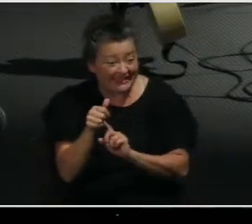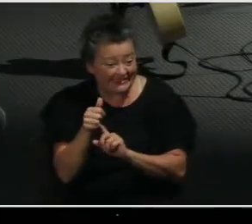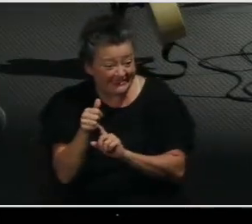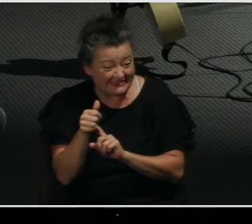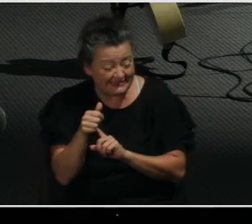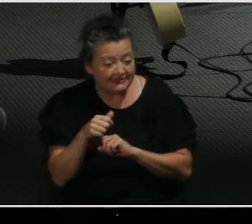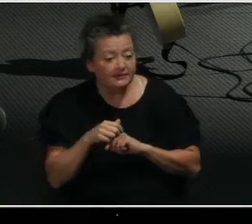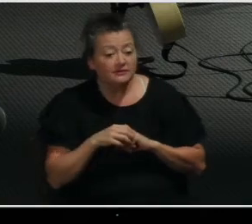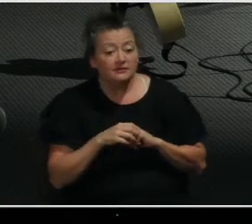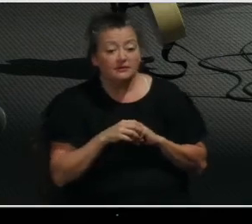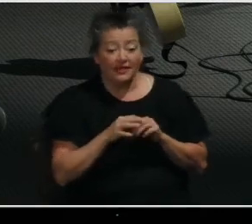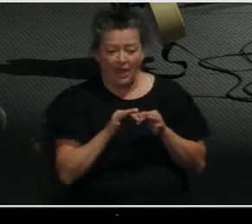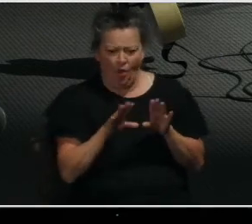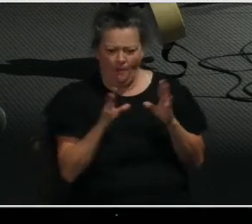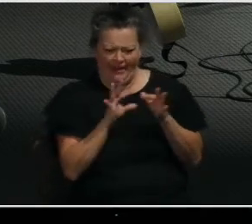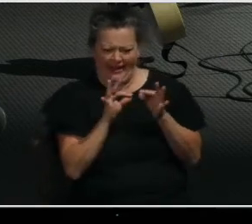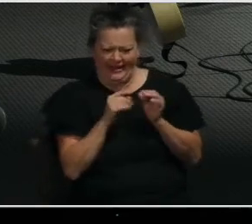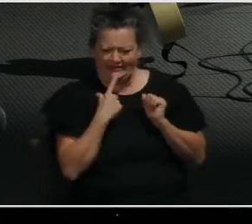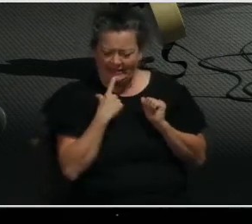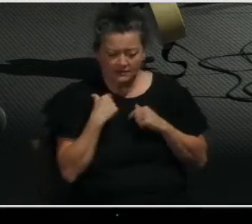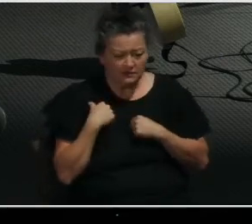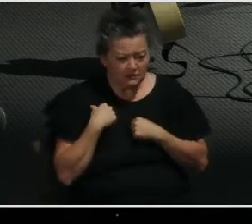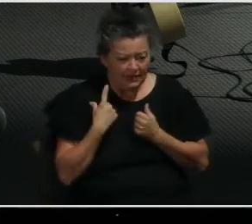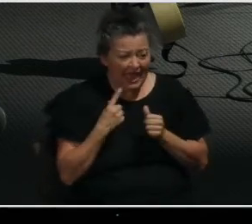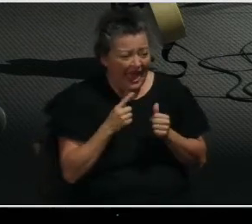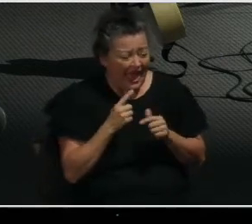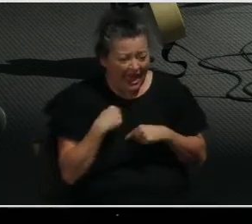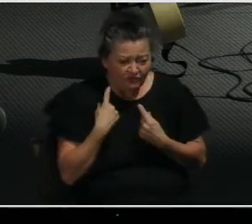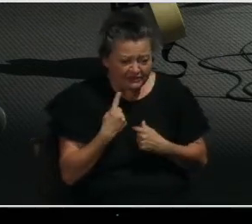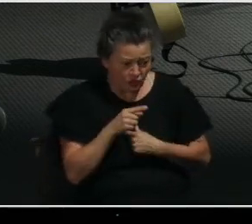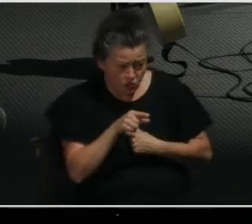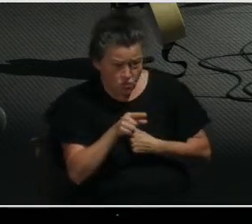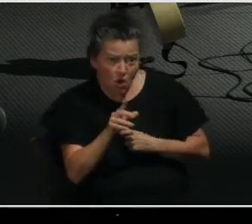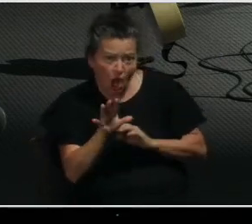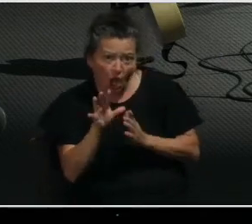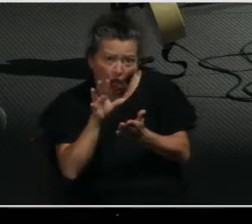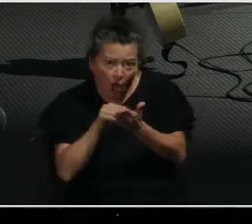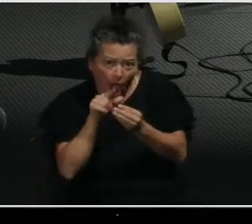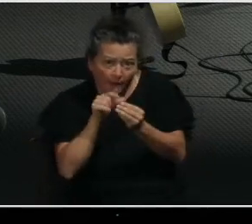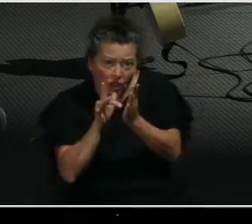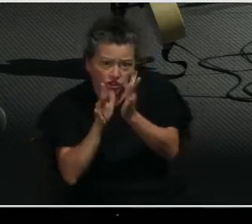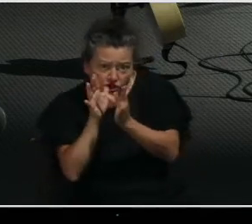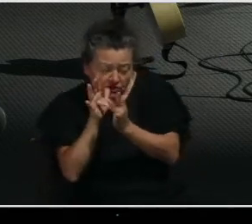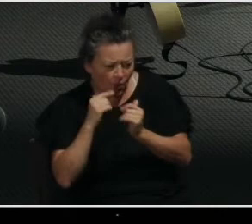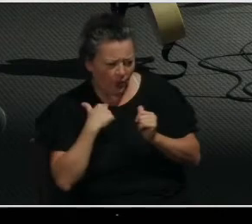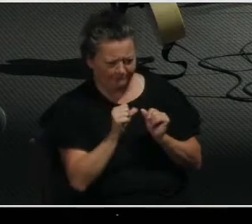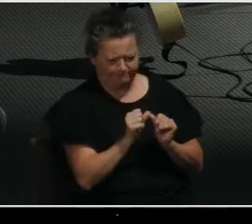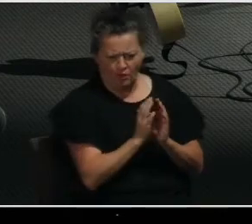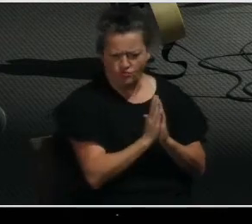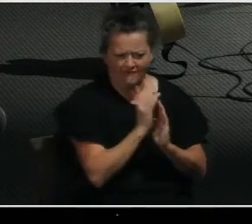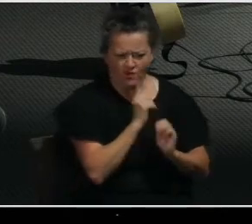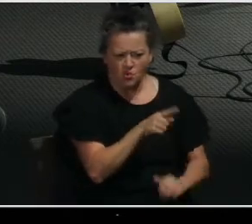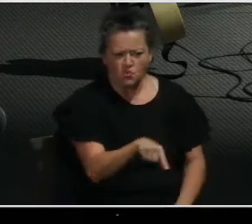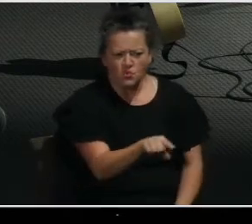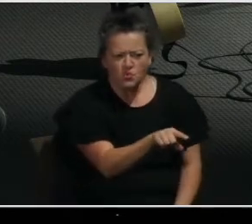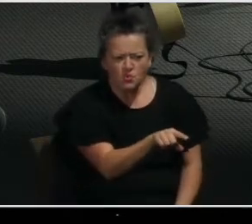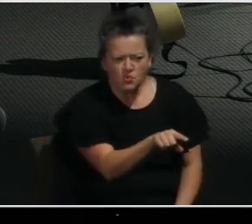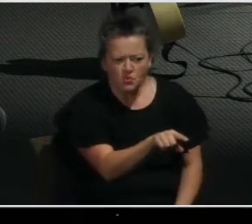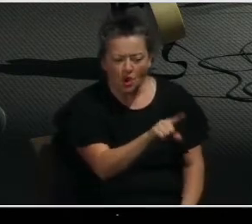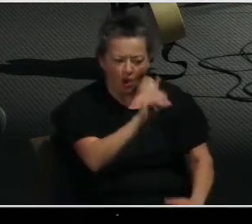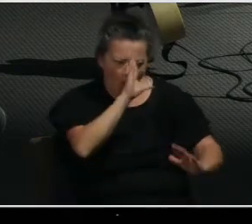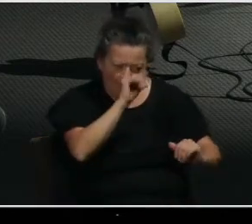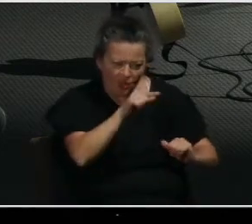ceased to pray for you, asking that you may be filled with the knowledge of his will in all spiritual wisdom and understanding.